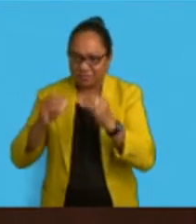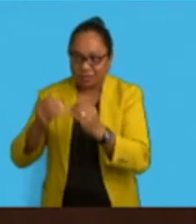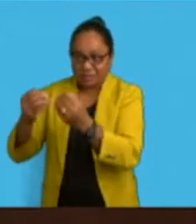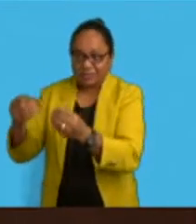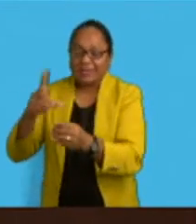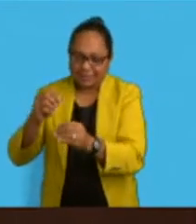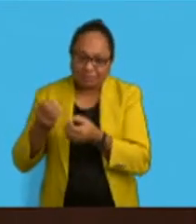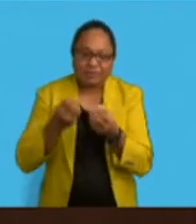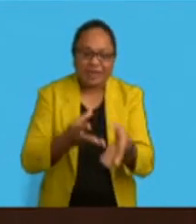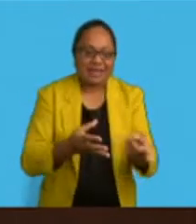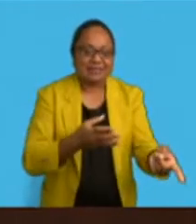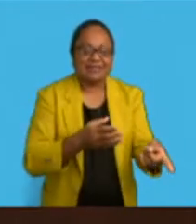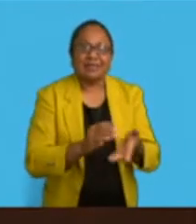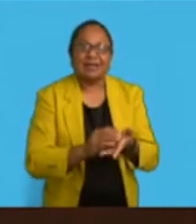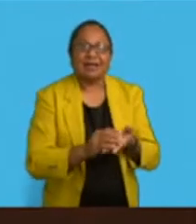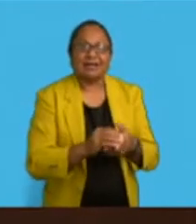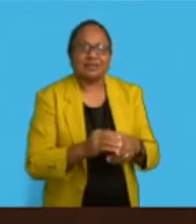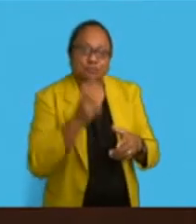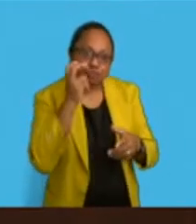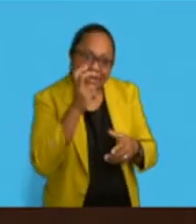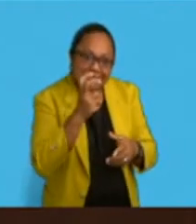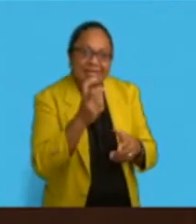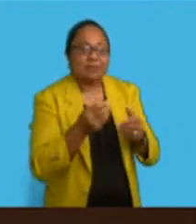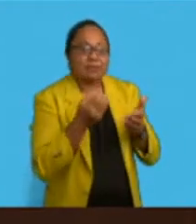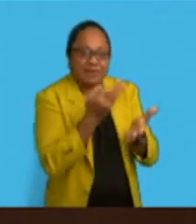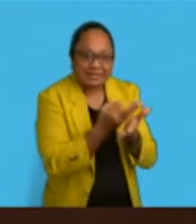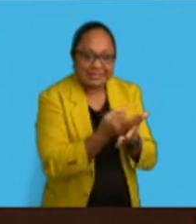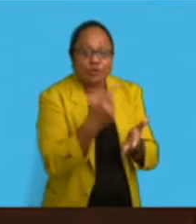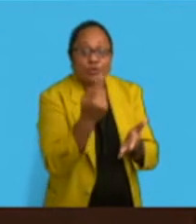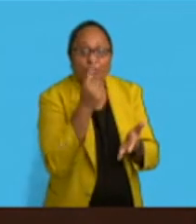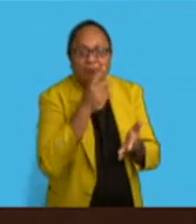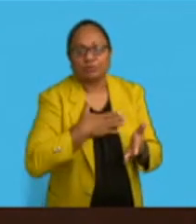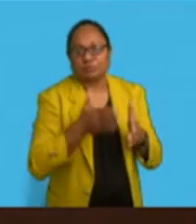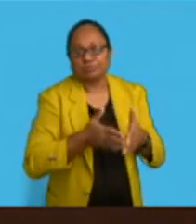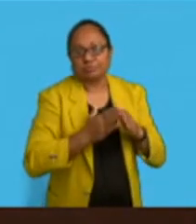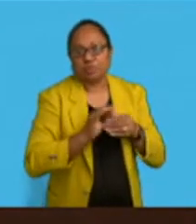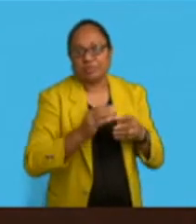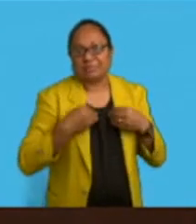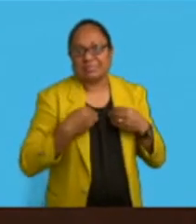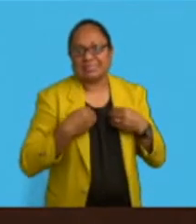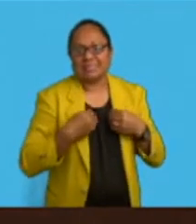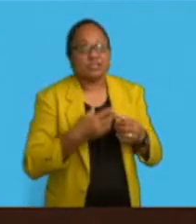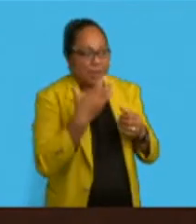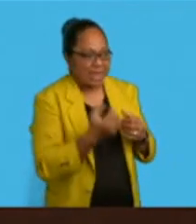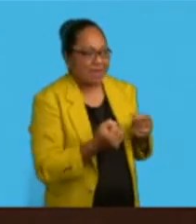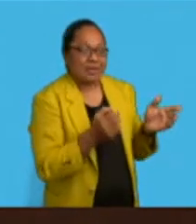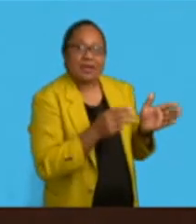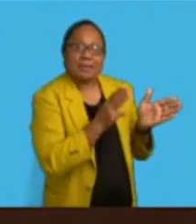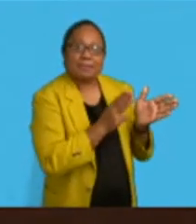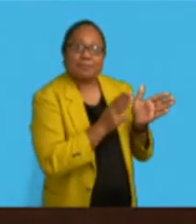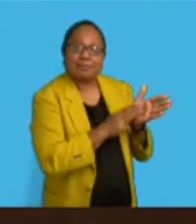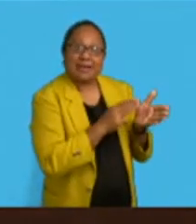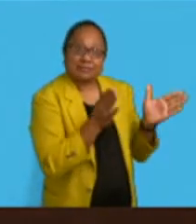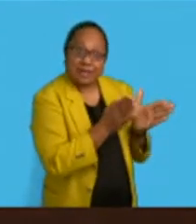support for MSME incubation, training and mentoring. Government will continue with its highly successful microfinance business grant scheme, which will assist